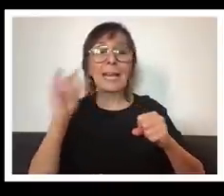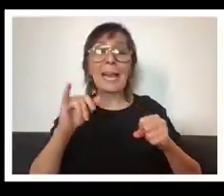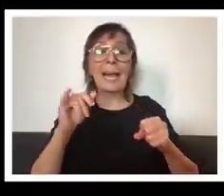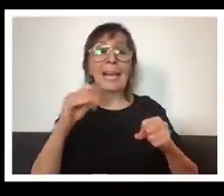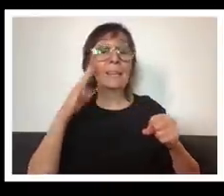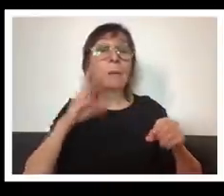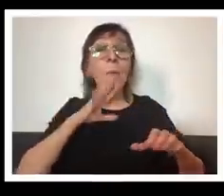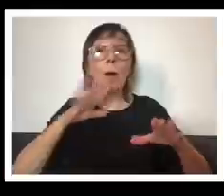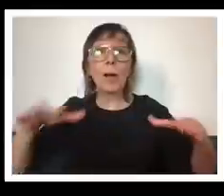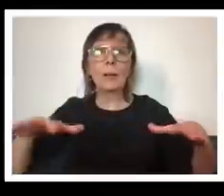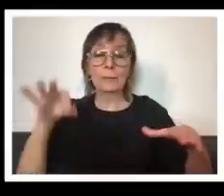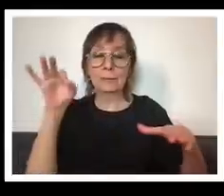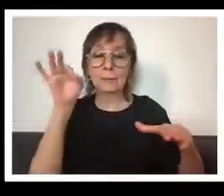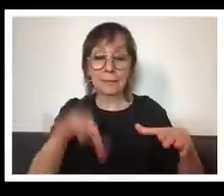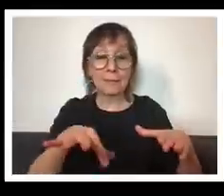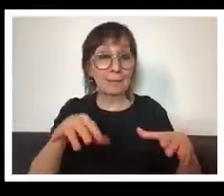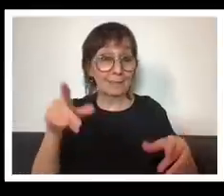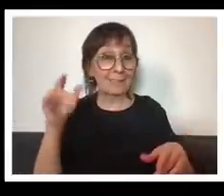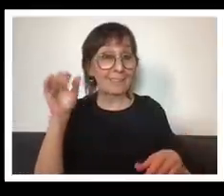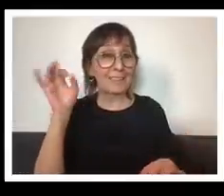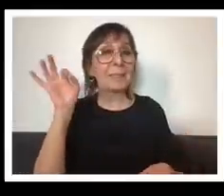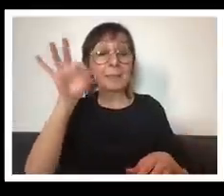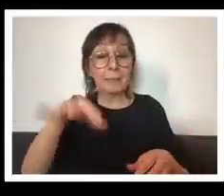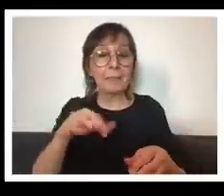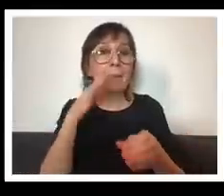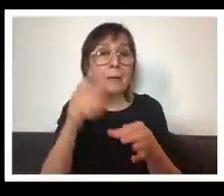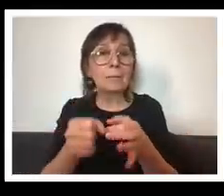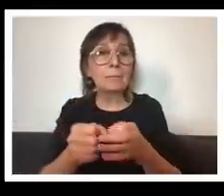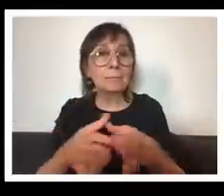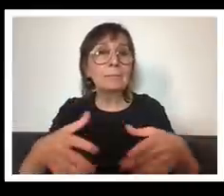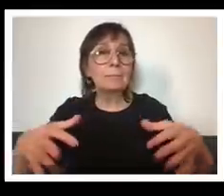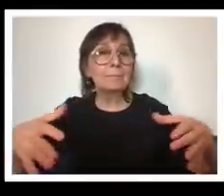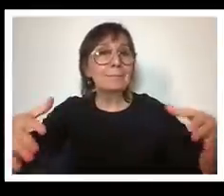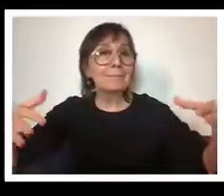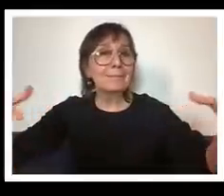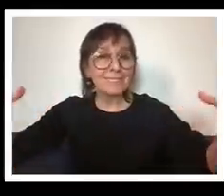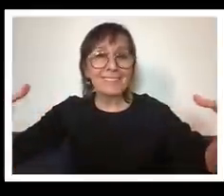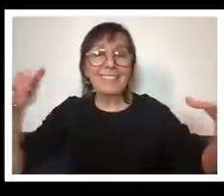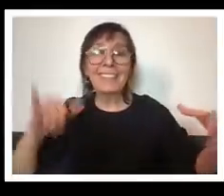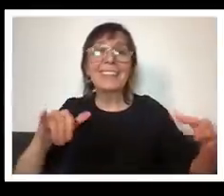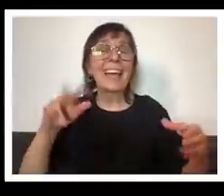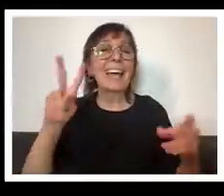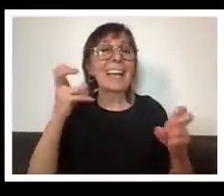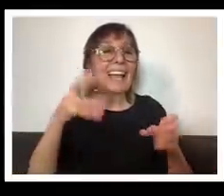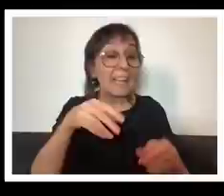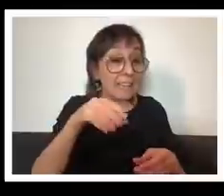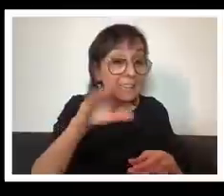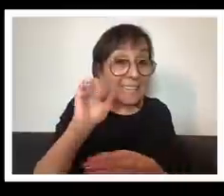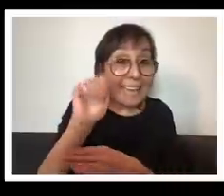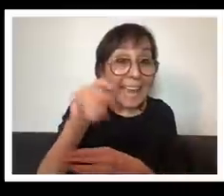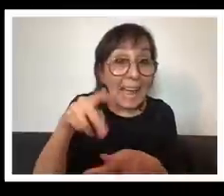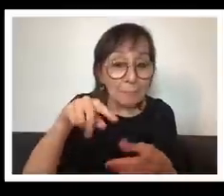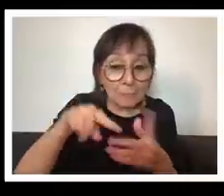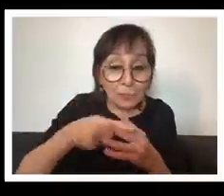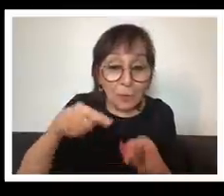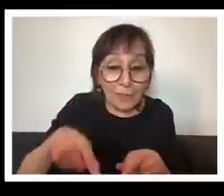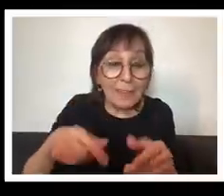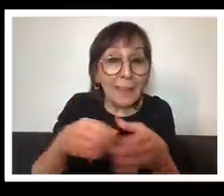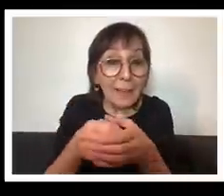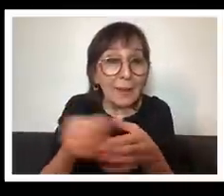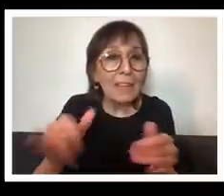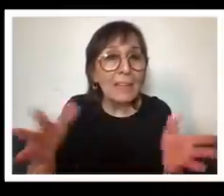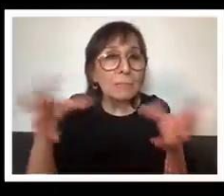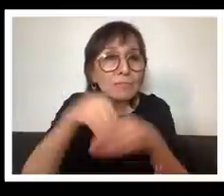could see the ripples outward you know that that formation of an inclusive community at camp janet and the building of the values that this extraordinary